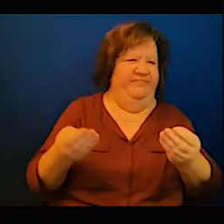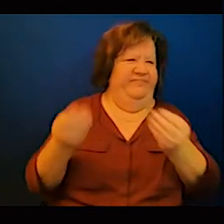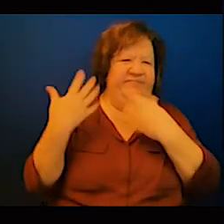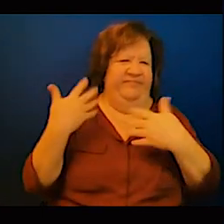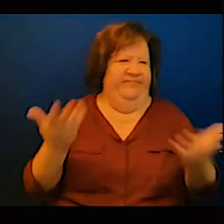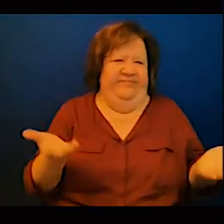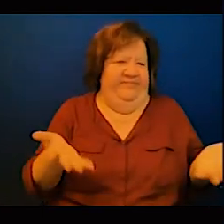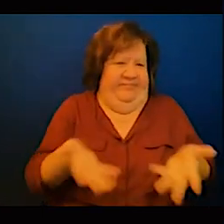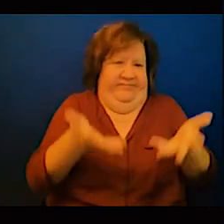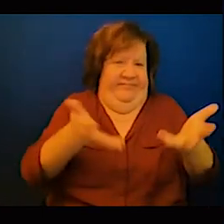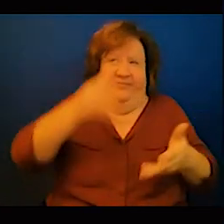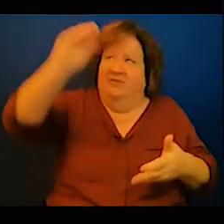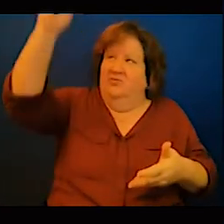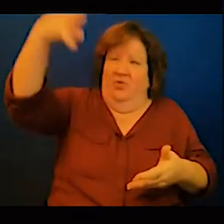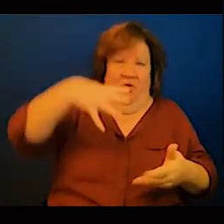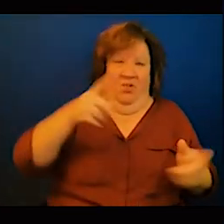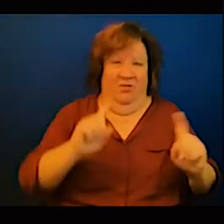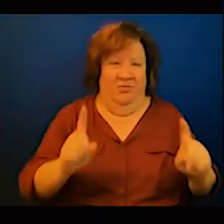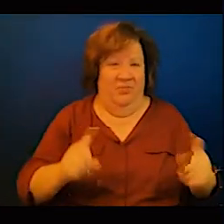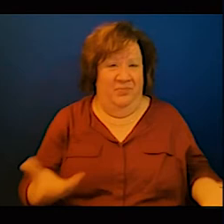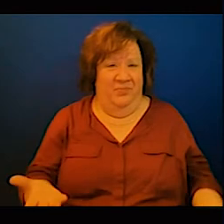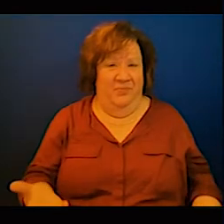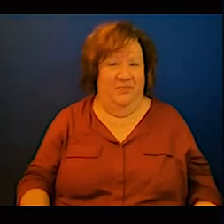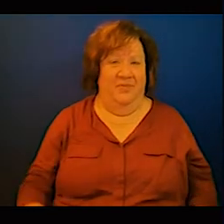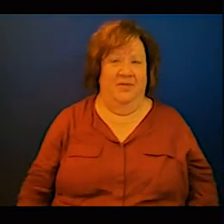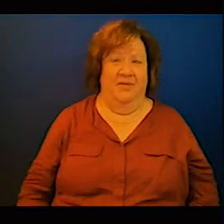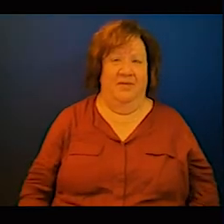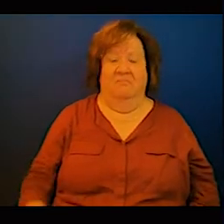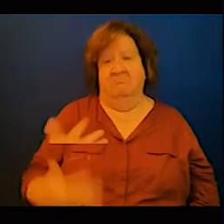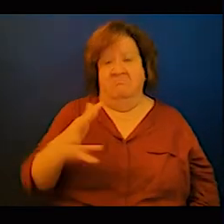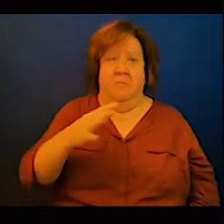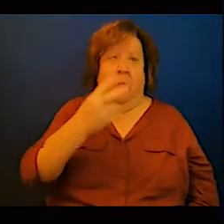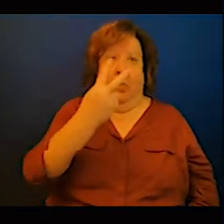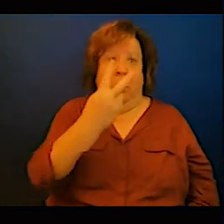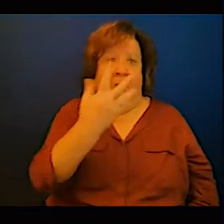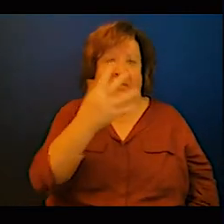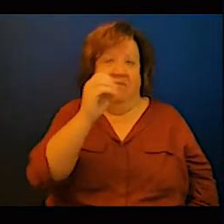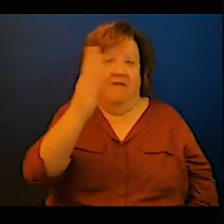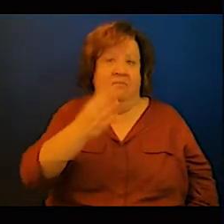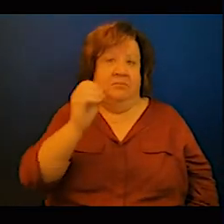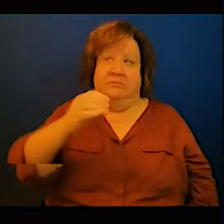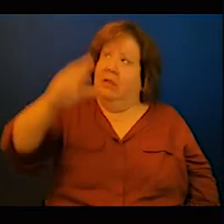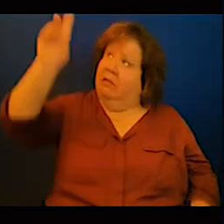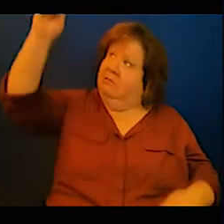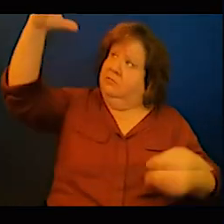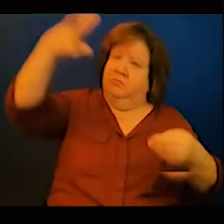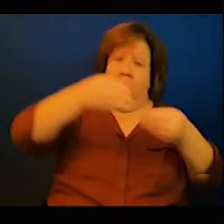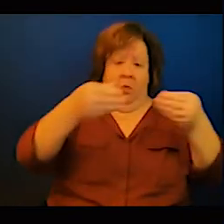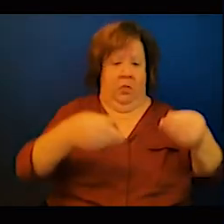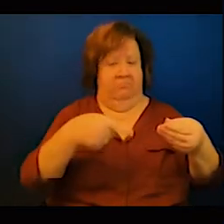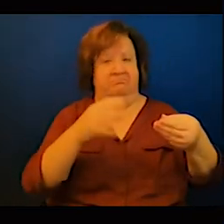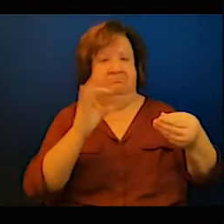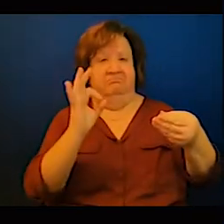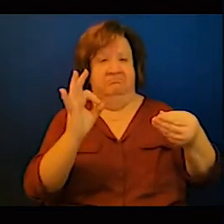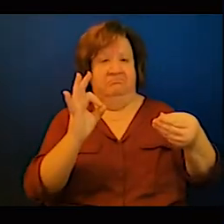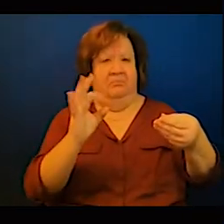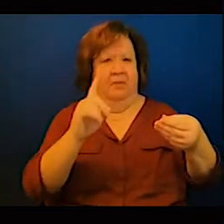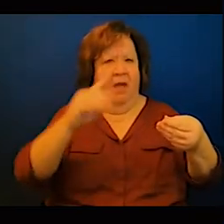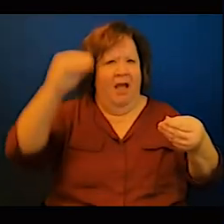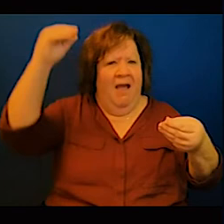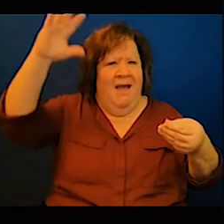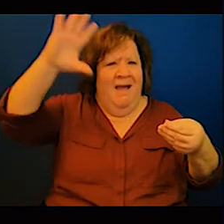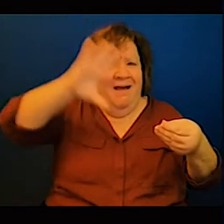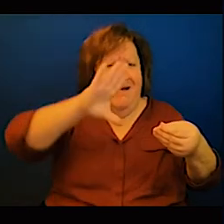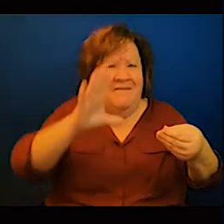much more effective solar panels so research is crucial and we have to promote research we have to